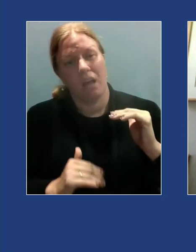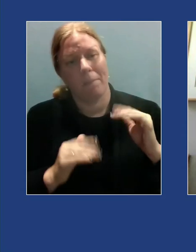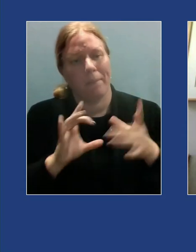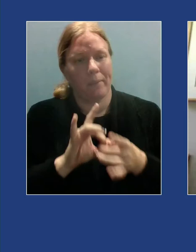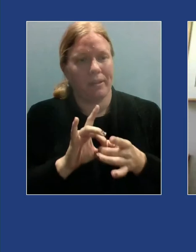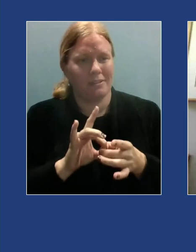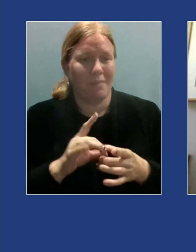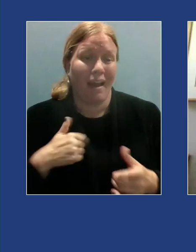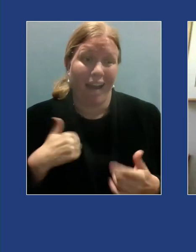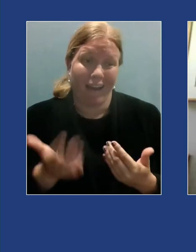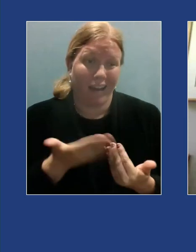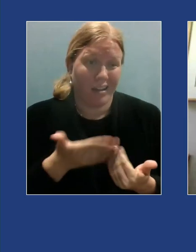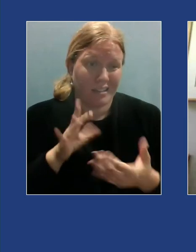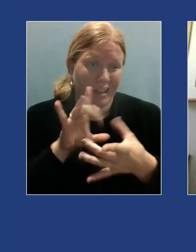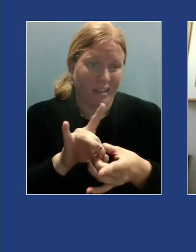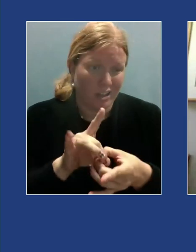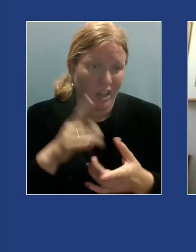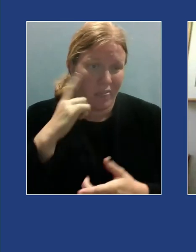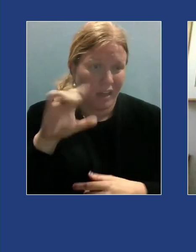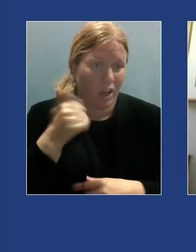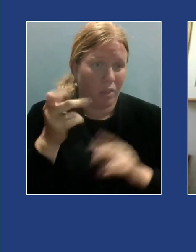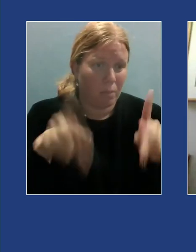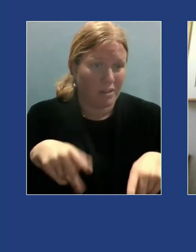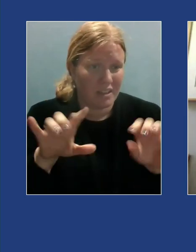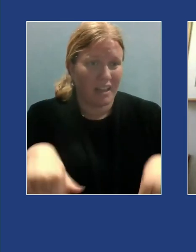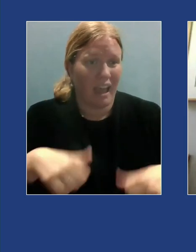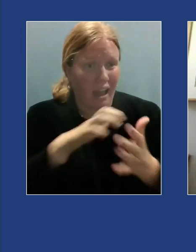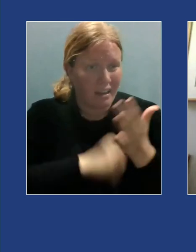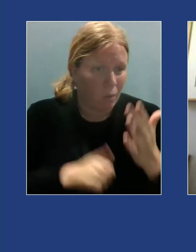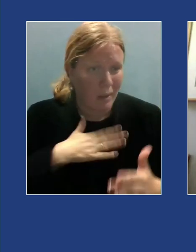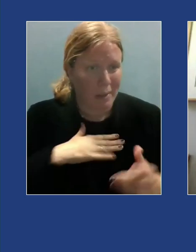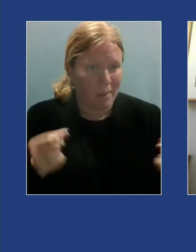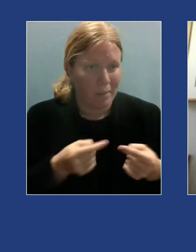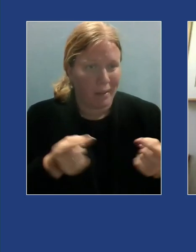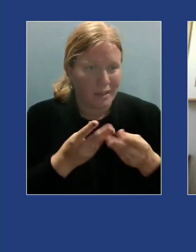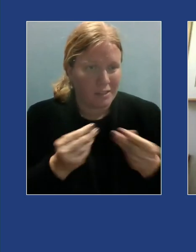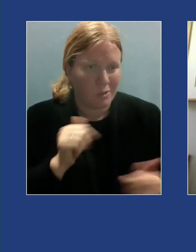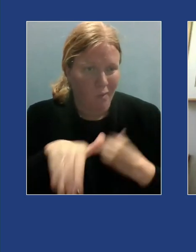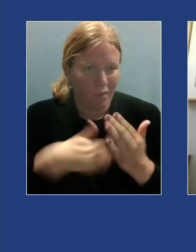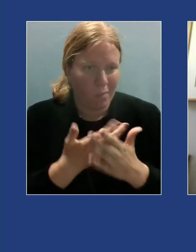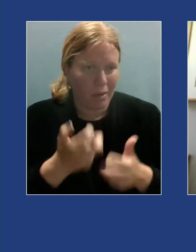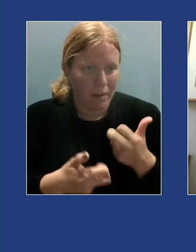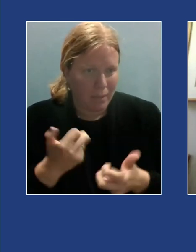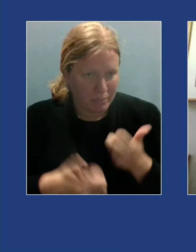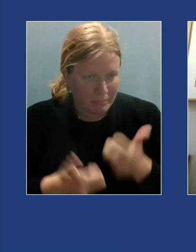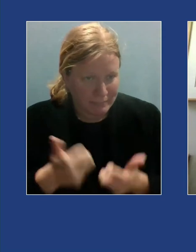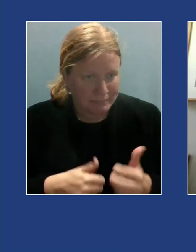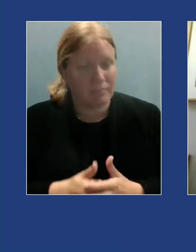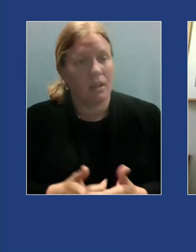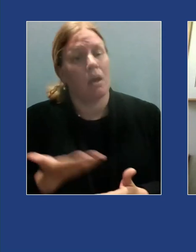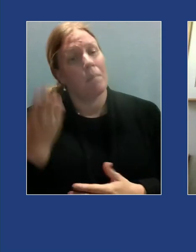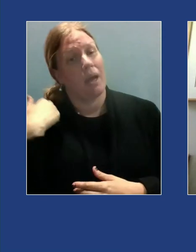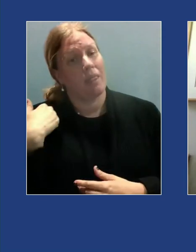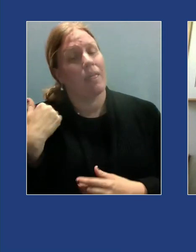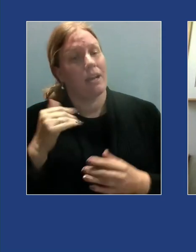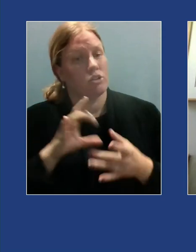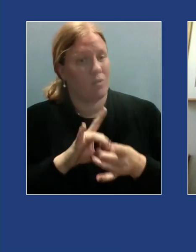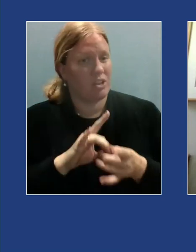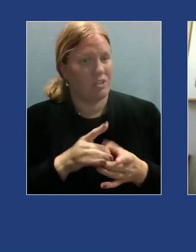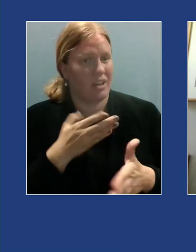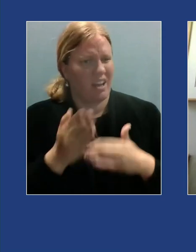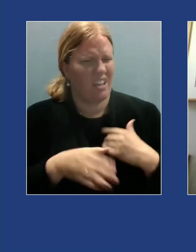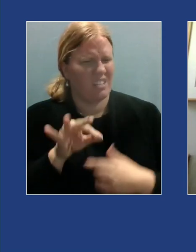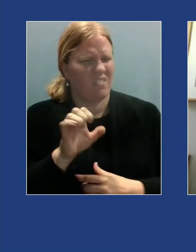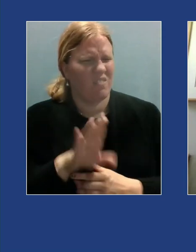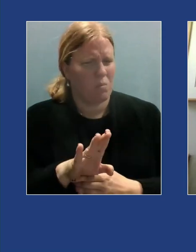and think that another person can take away my pain and solve my problems my last relationship ended in February and I still have very